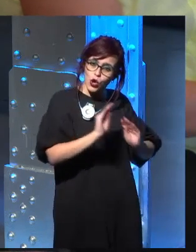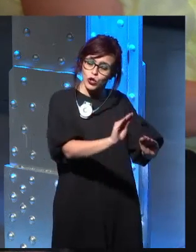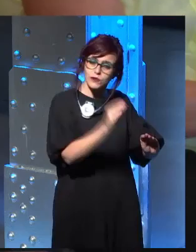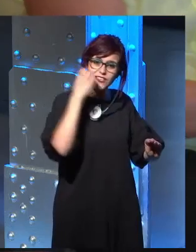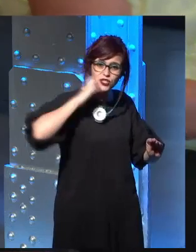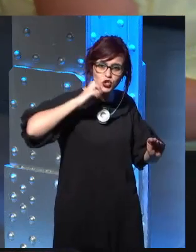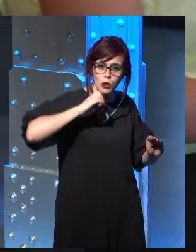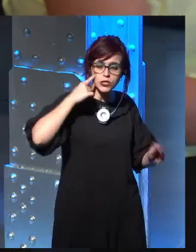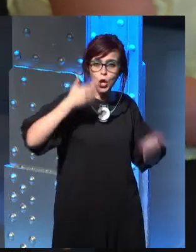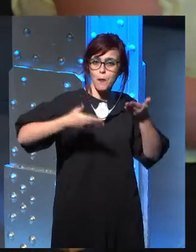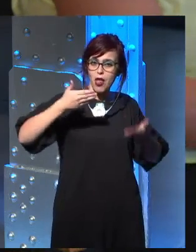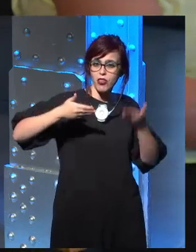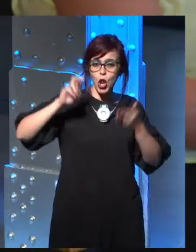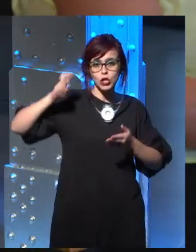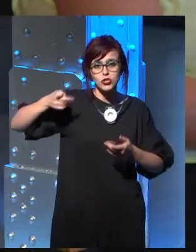to the others?